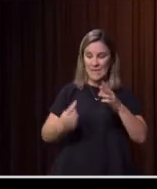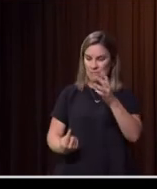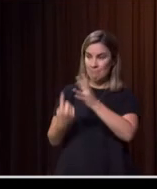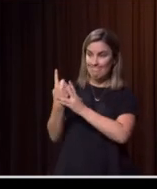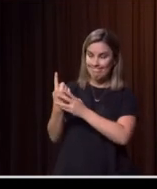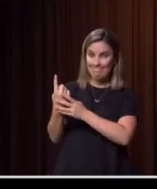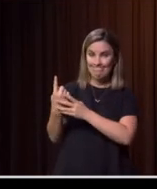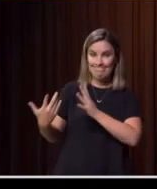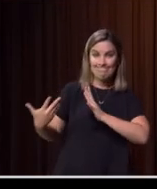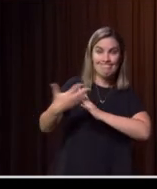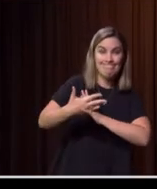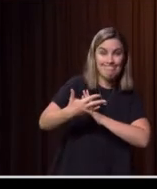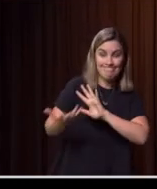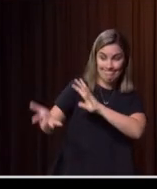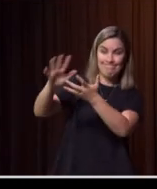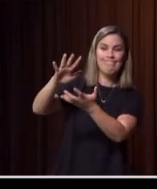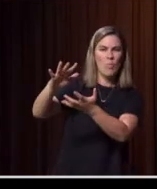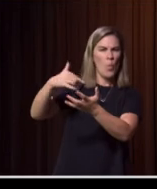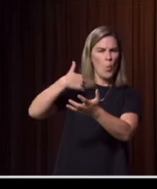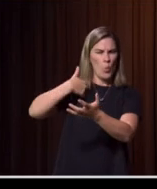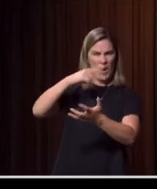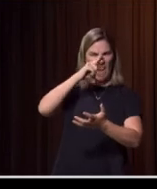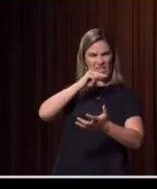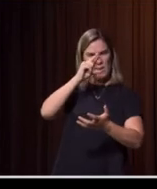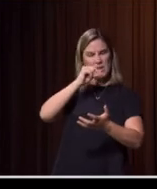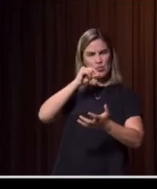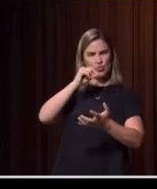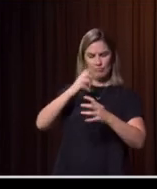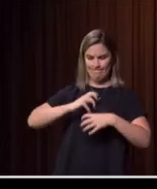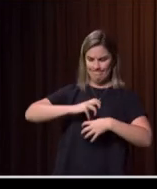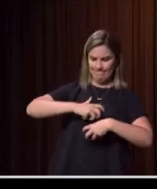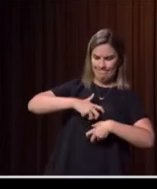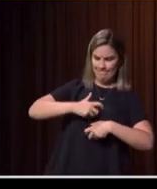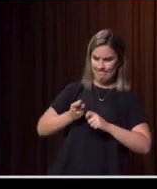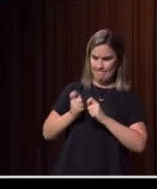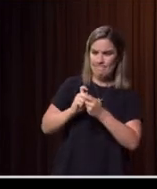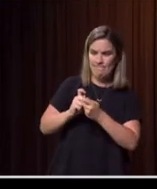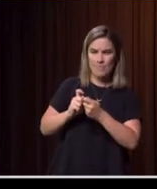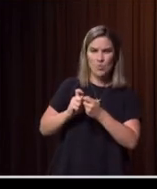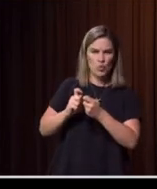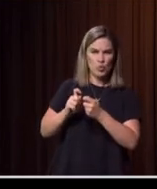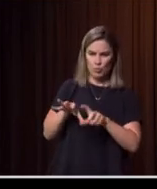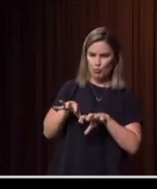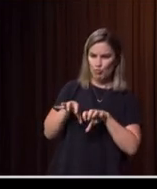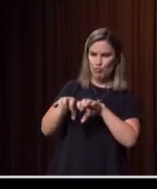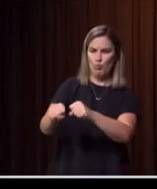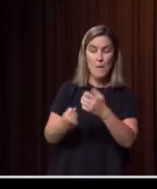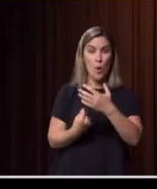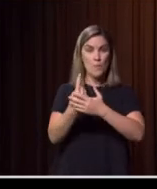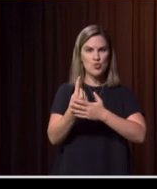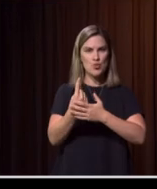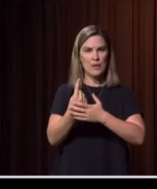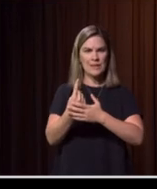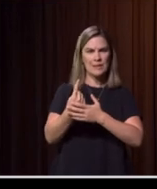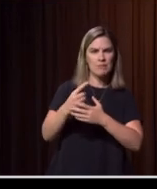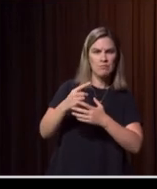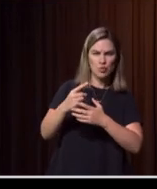capacity to adapt and adjust and modify the way we're doing things, to seize the opportunity, to seize the moment to do things